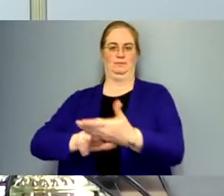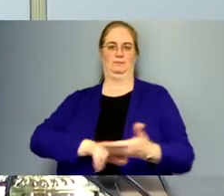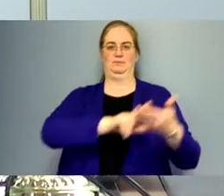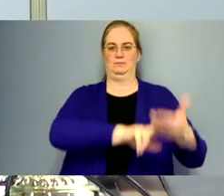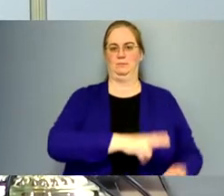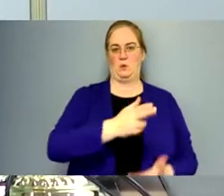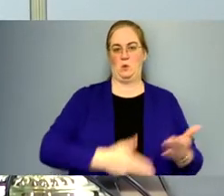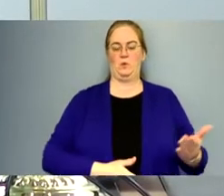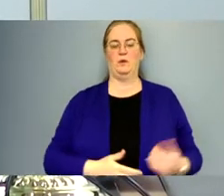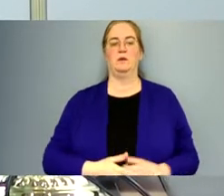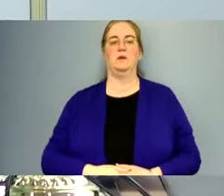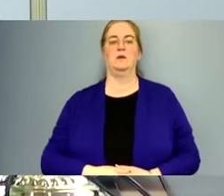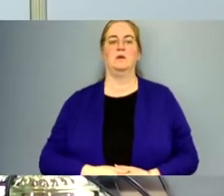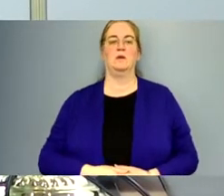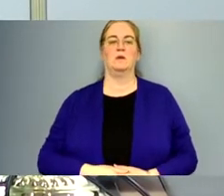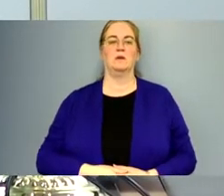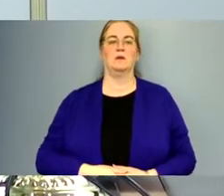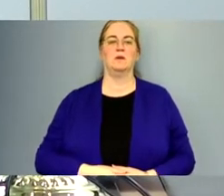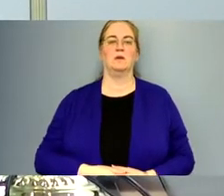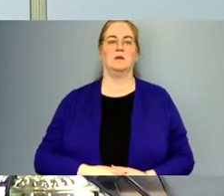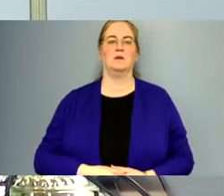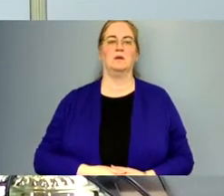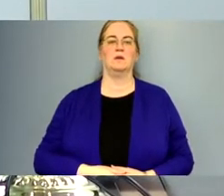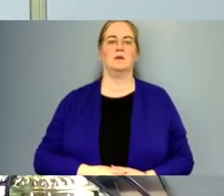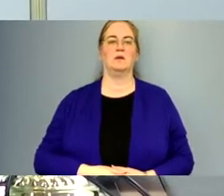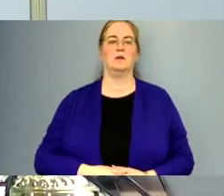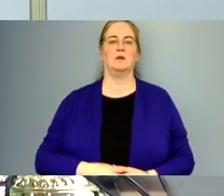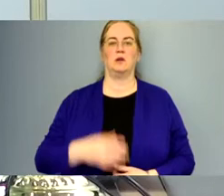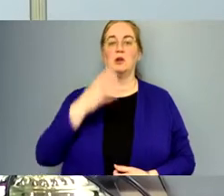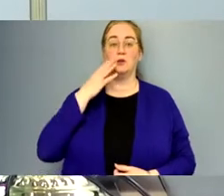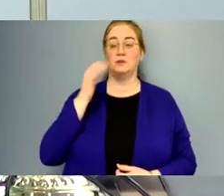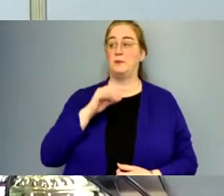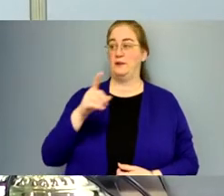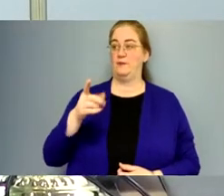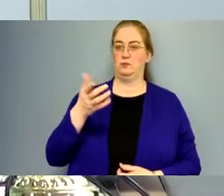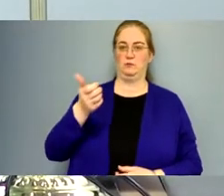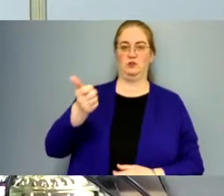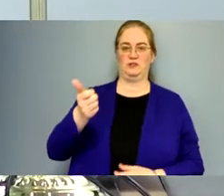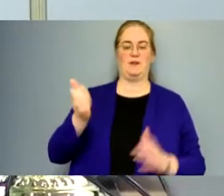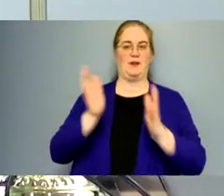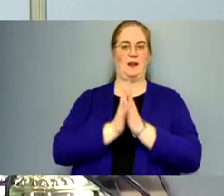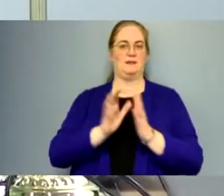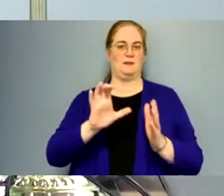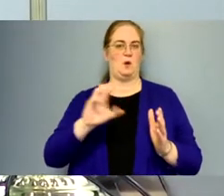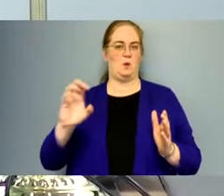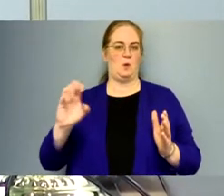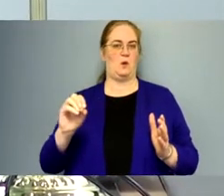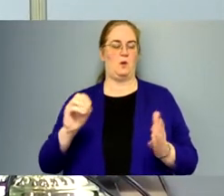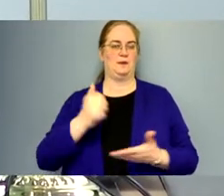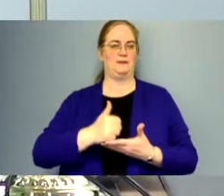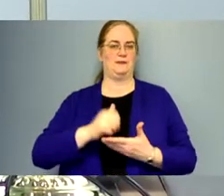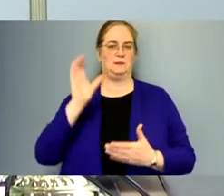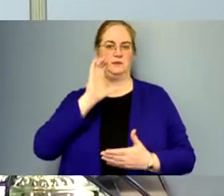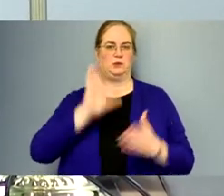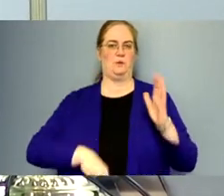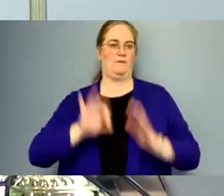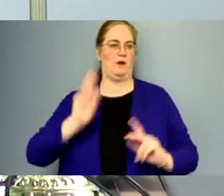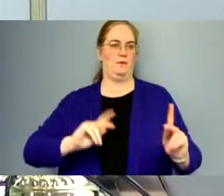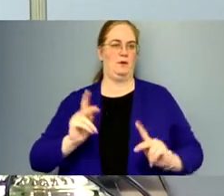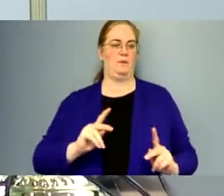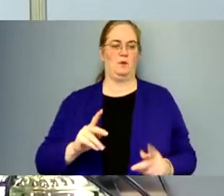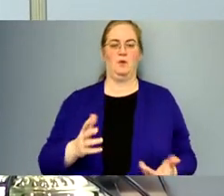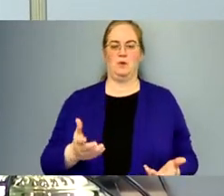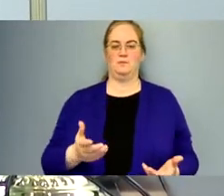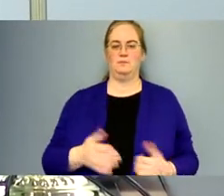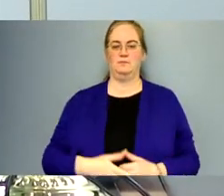I know it was something that, um, you know, I think you yourself had even asked the COO for some assistance in finding people. I mean,